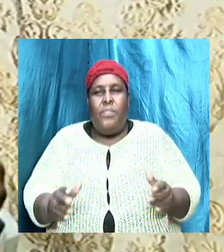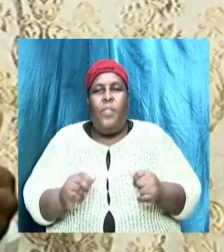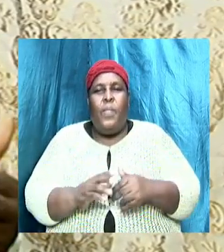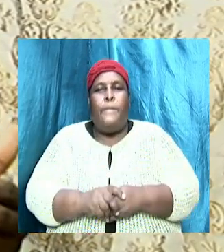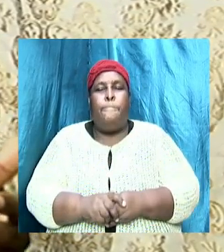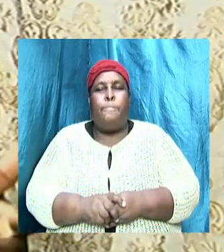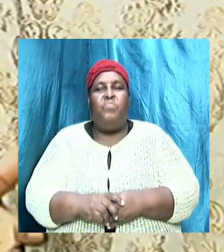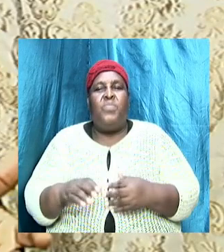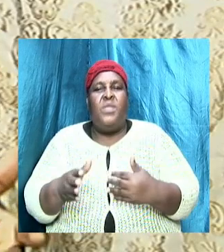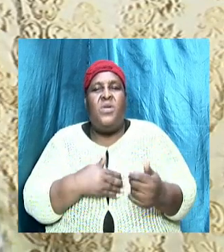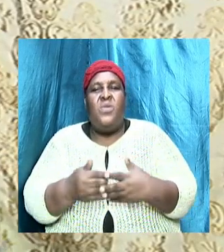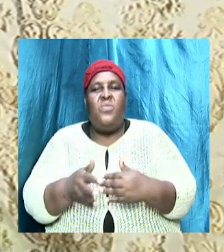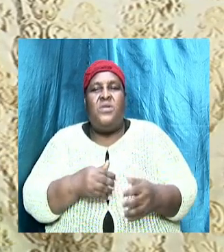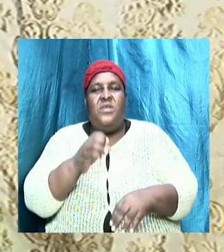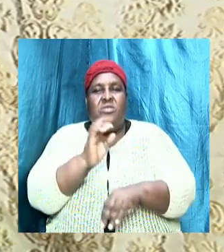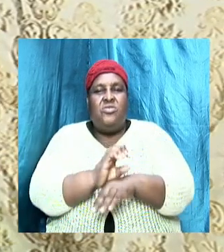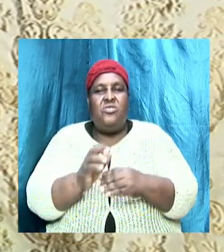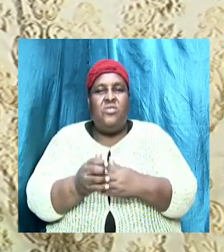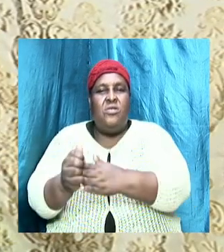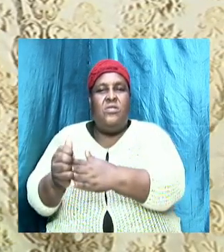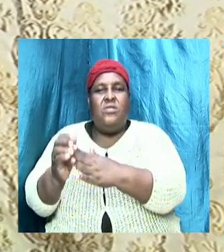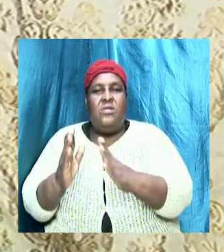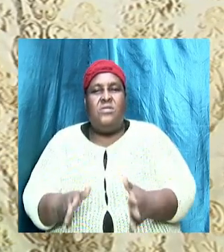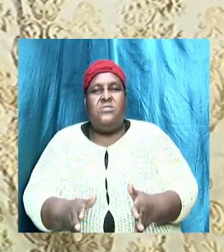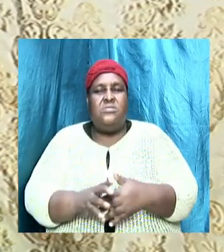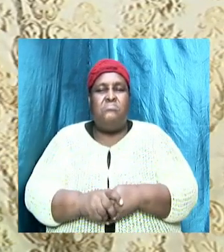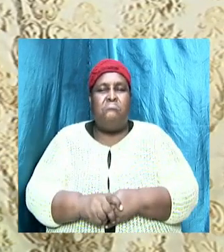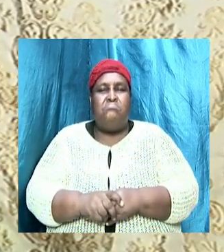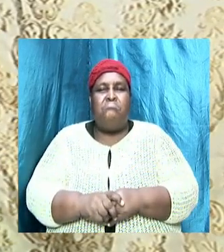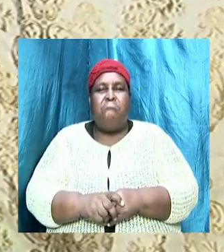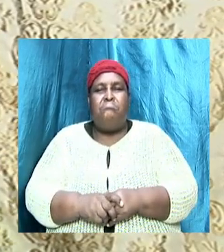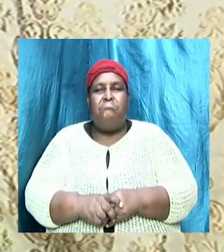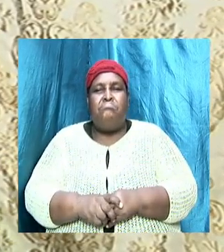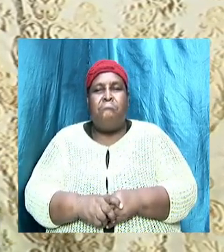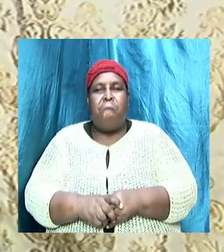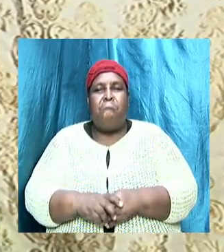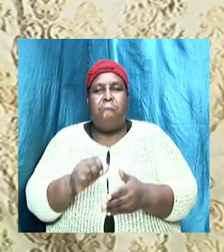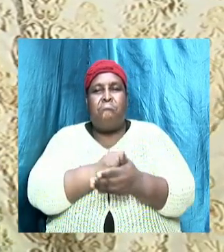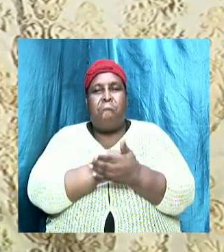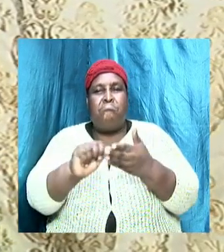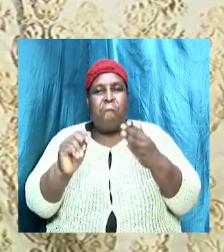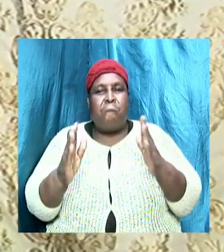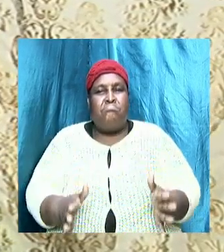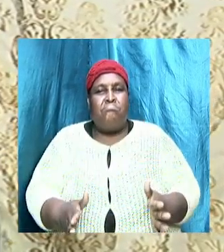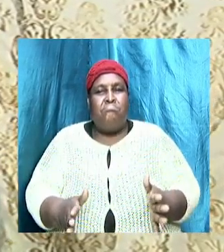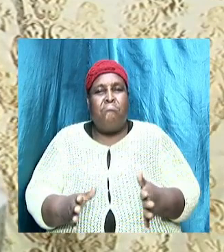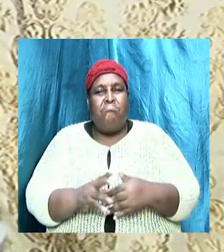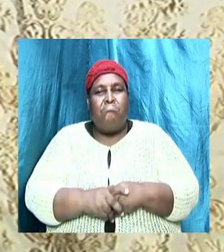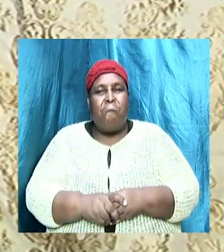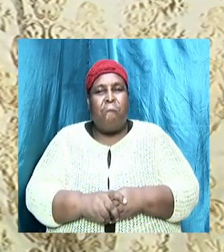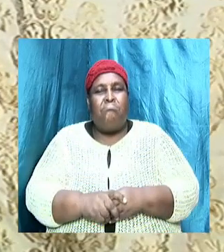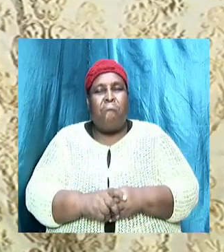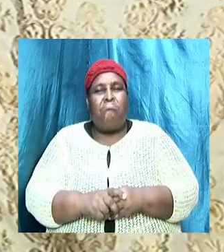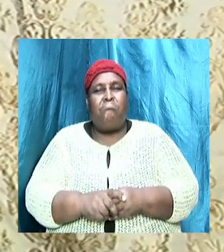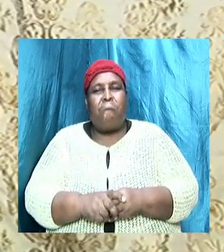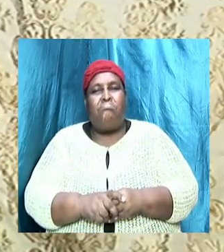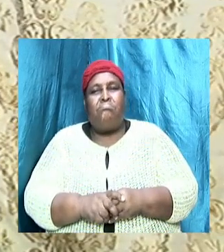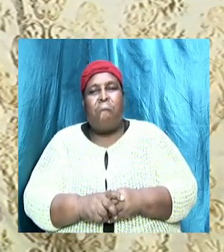whether it be church leaders whether it be saints you consider yourself to be just a saint